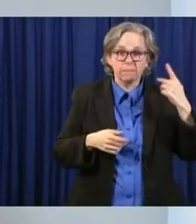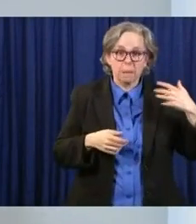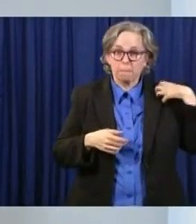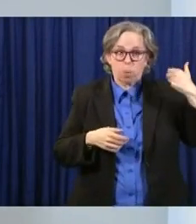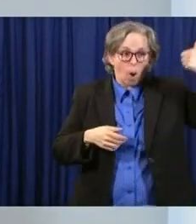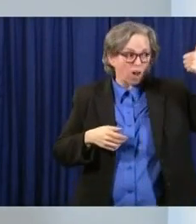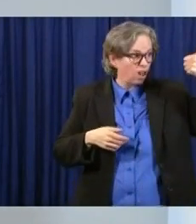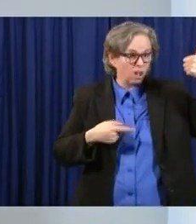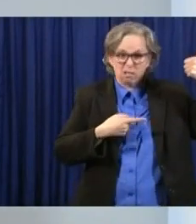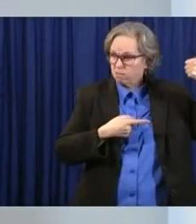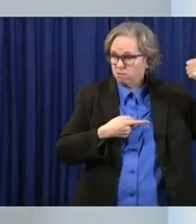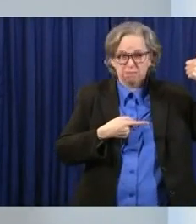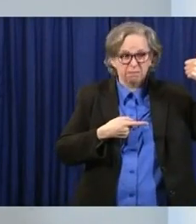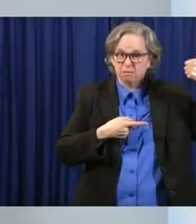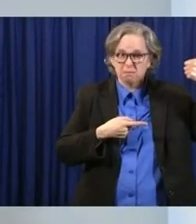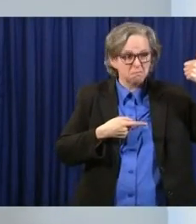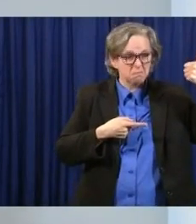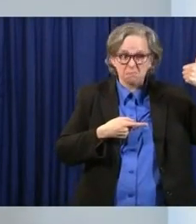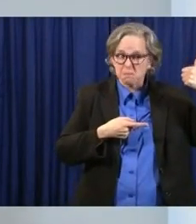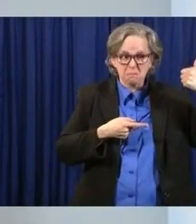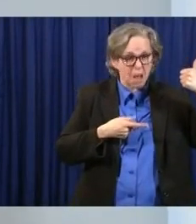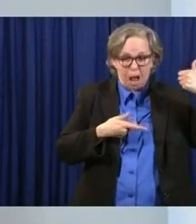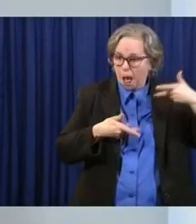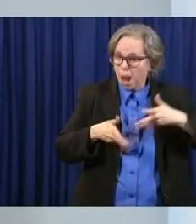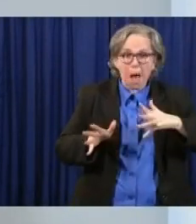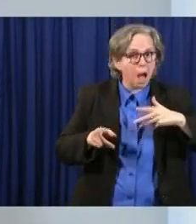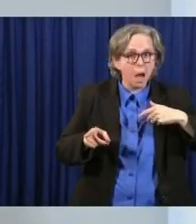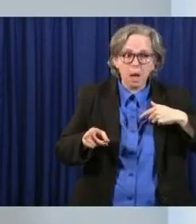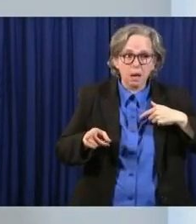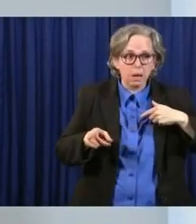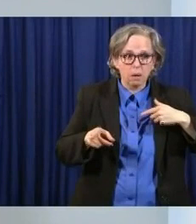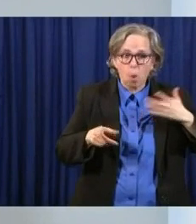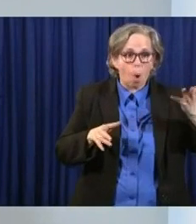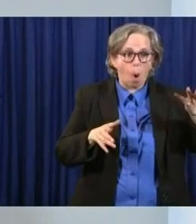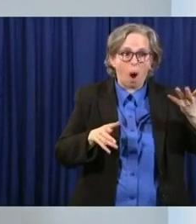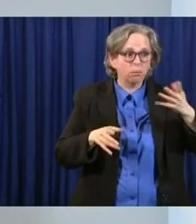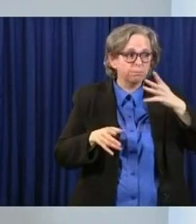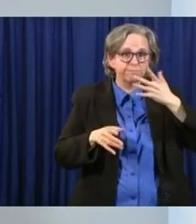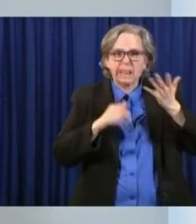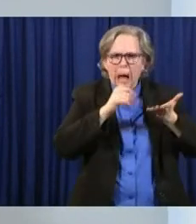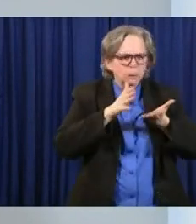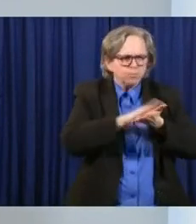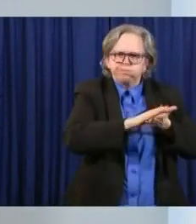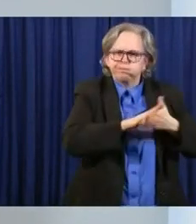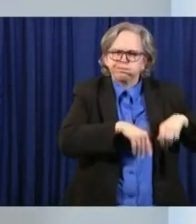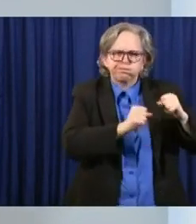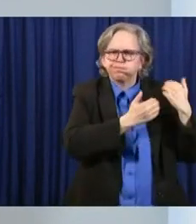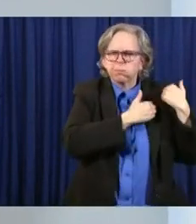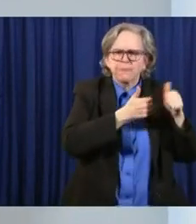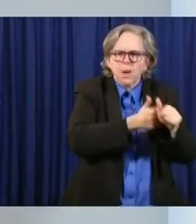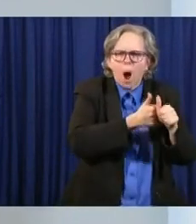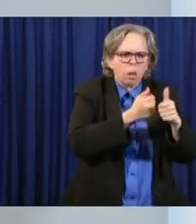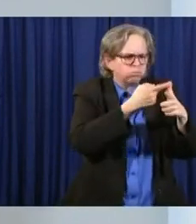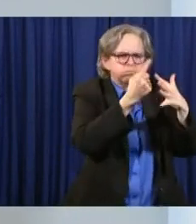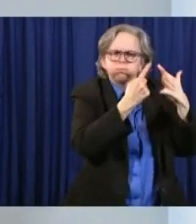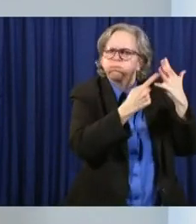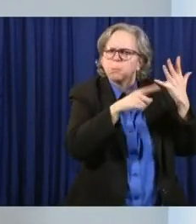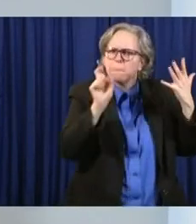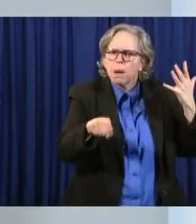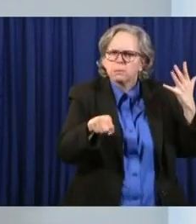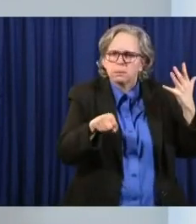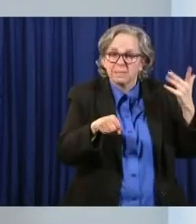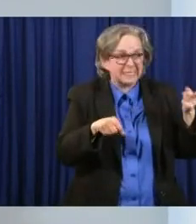not fulfill the obligation to clean the common spaces or to provide for this environment,